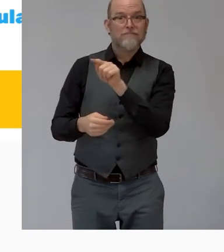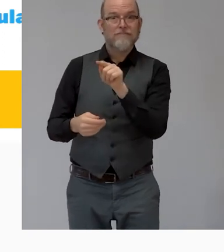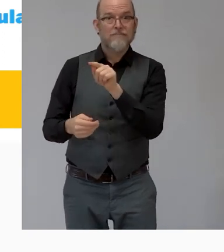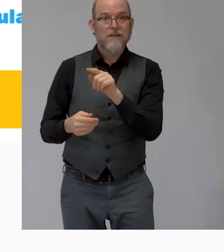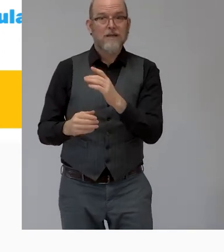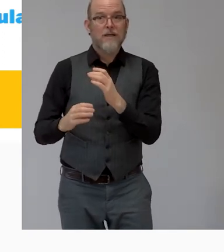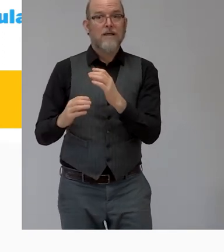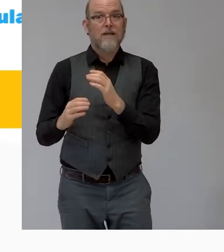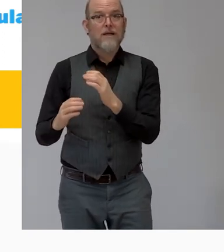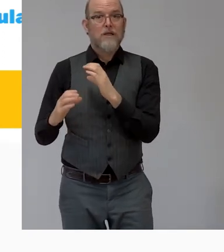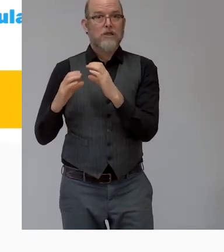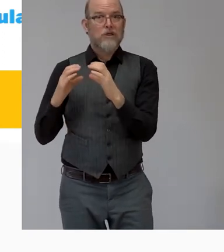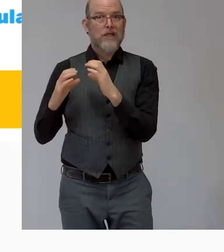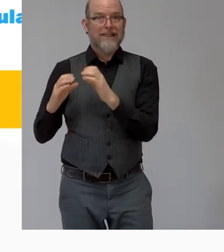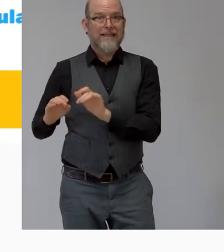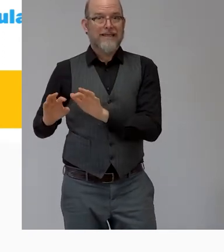to do it